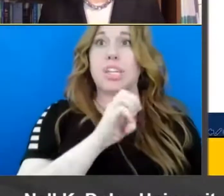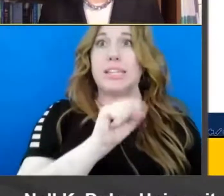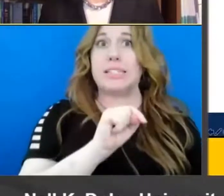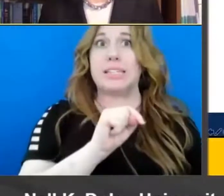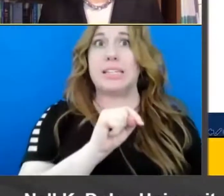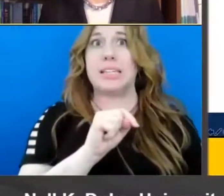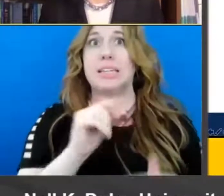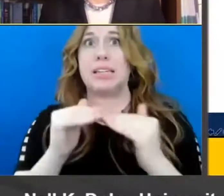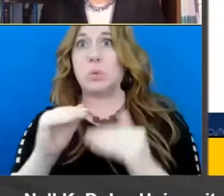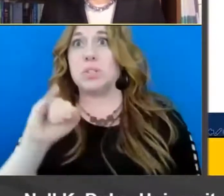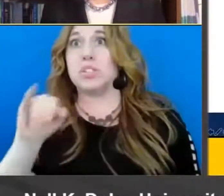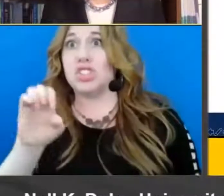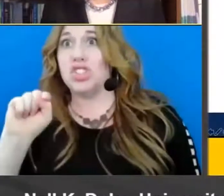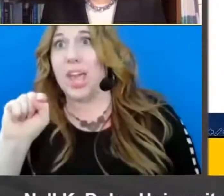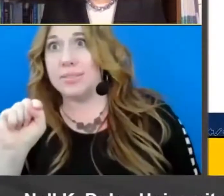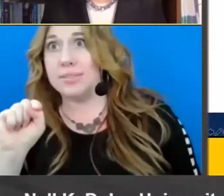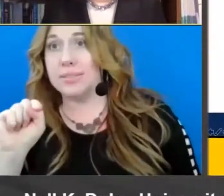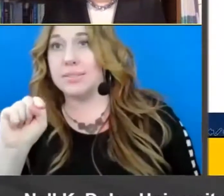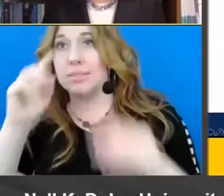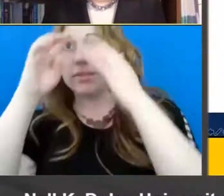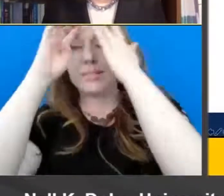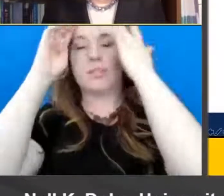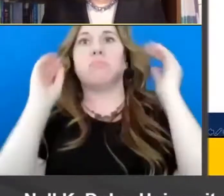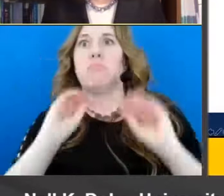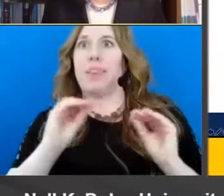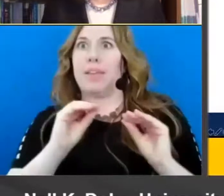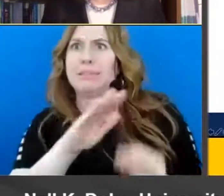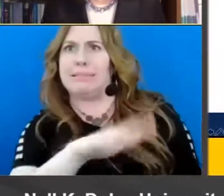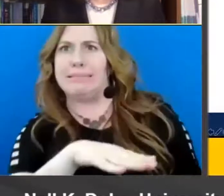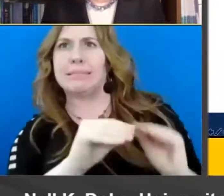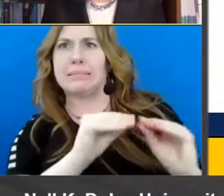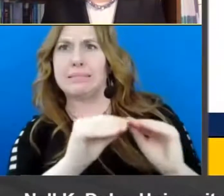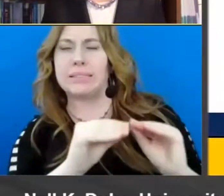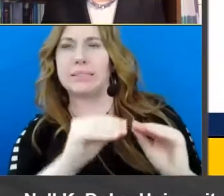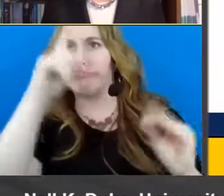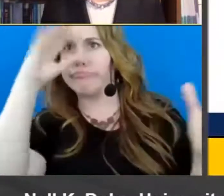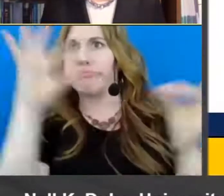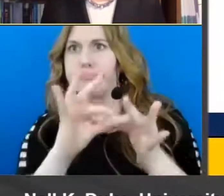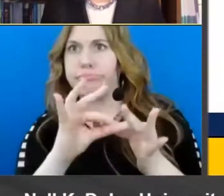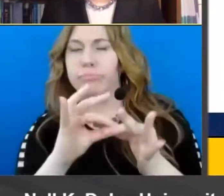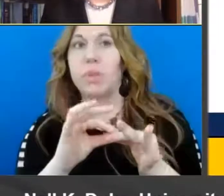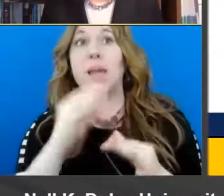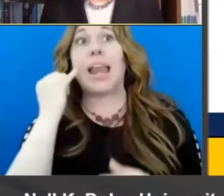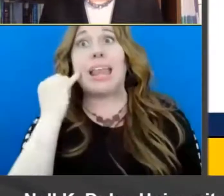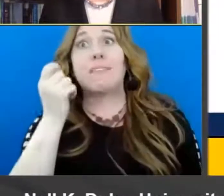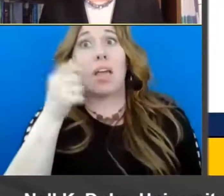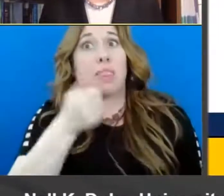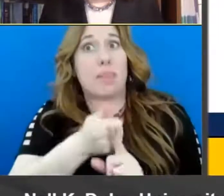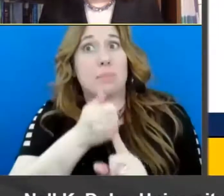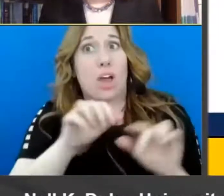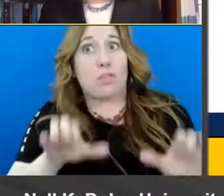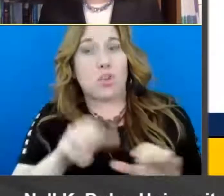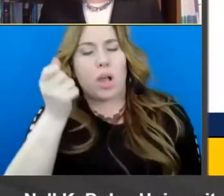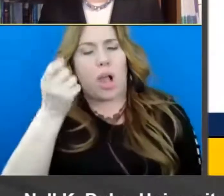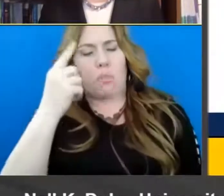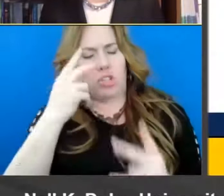because there wasn't any mechanism to correct them from making that mapping but if they're comprehension monitoring they'll realize